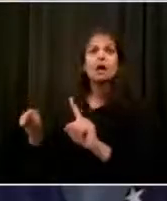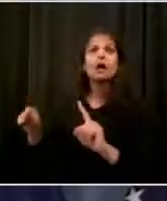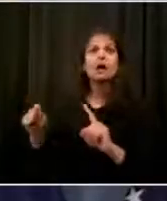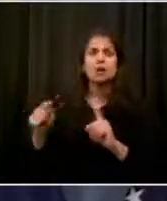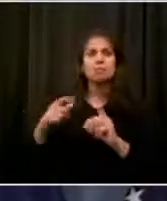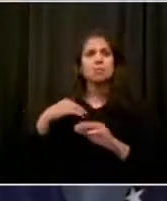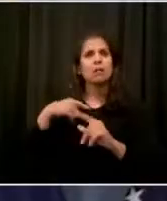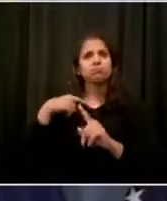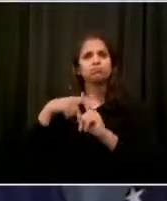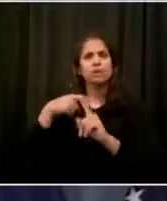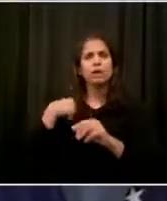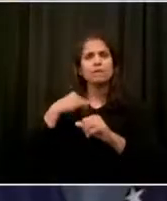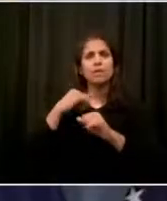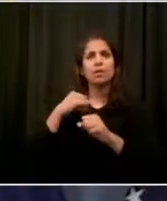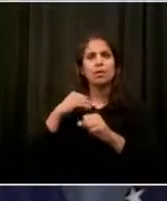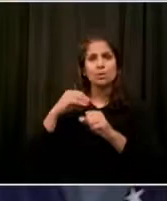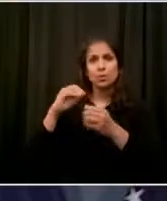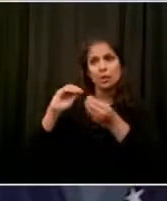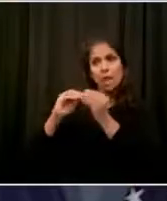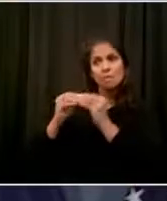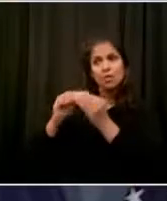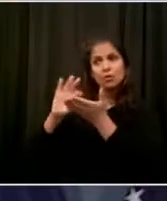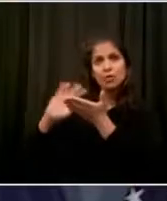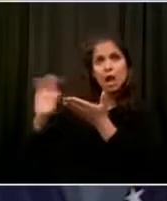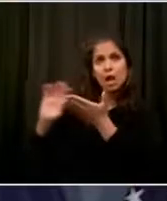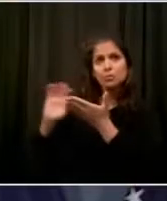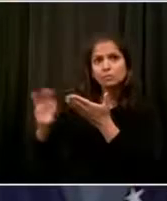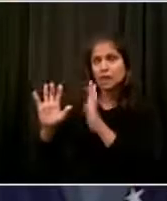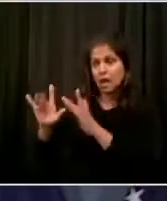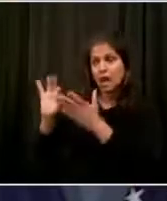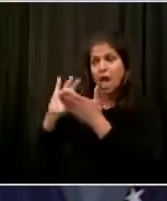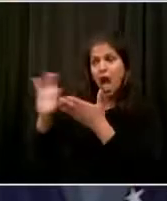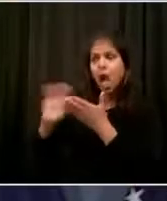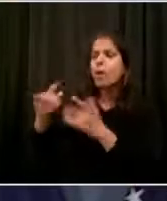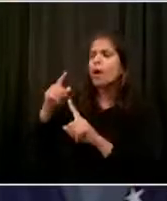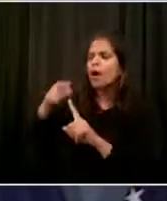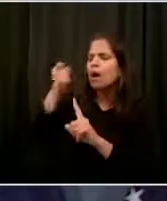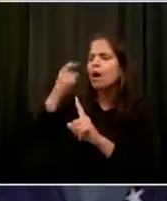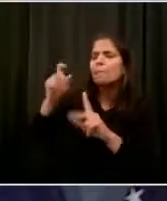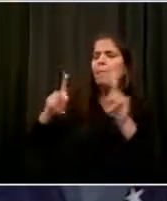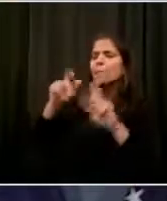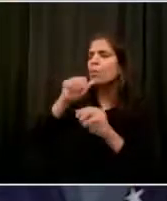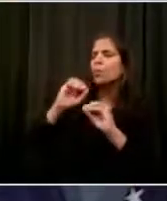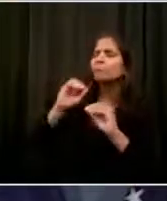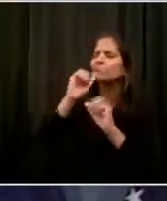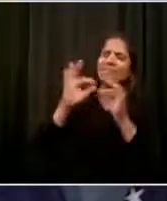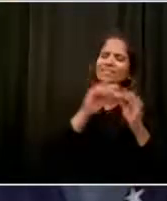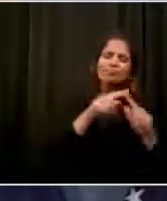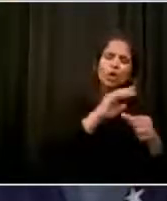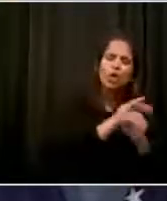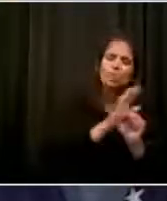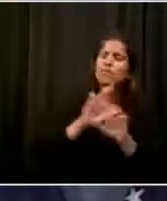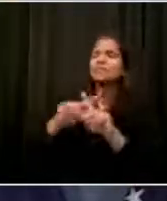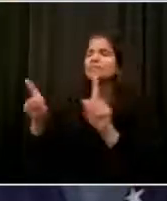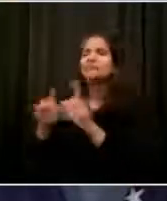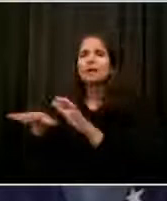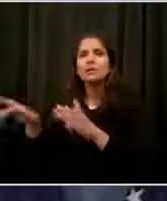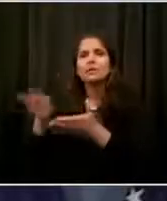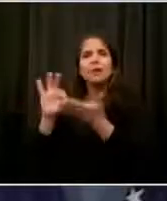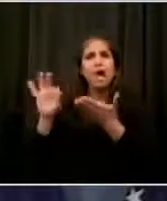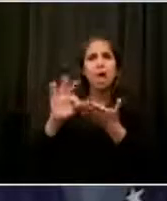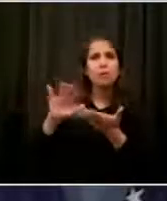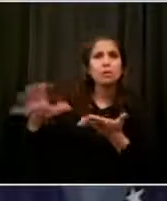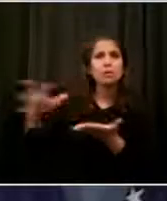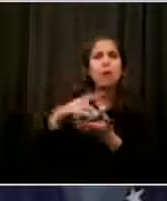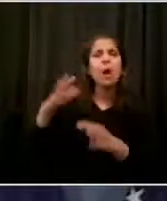the briefing. People should realize that, thank God, a certain number of those folks who are going in turn out not to